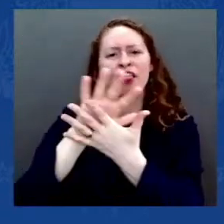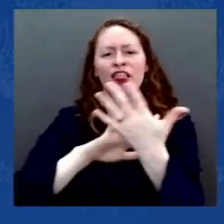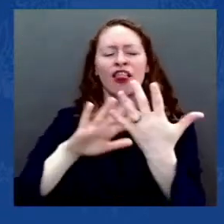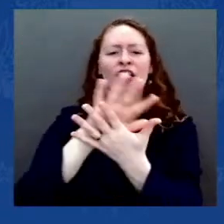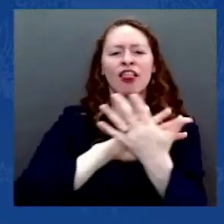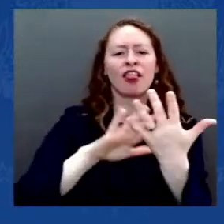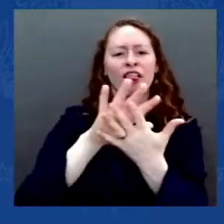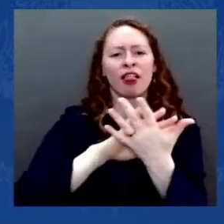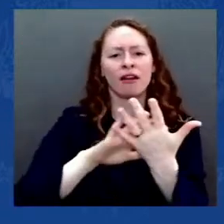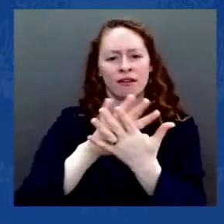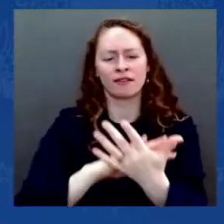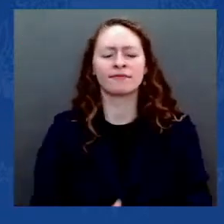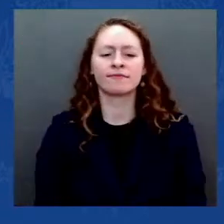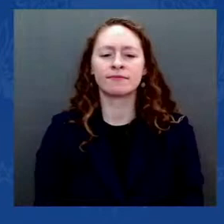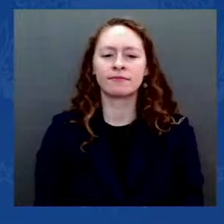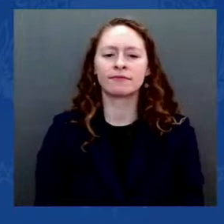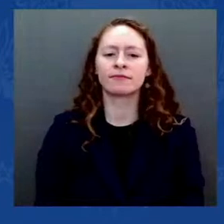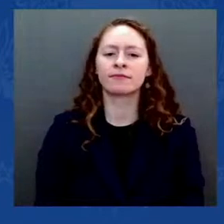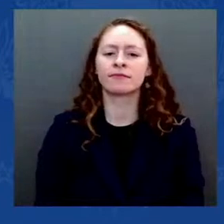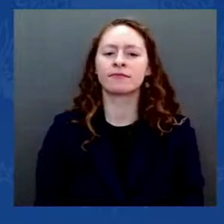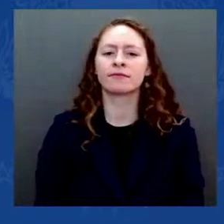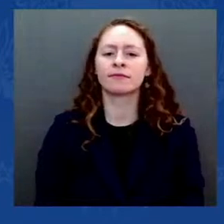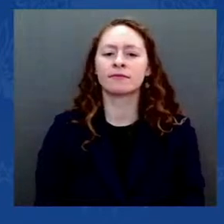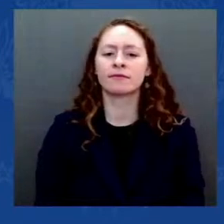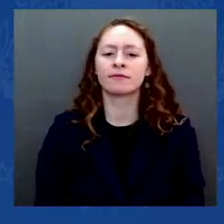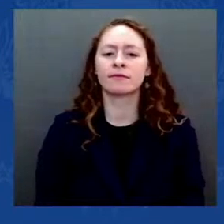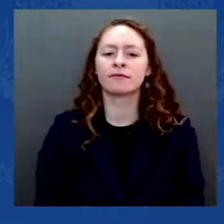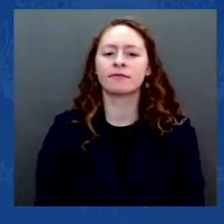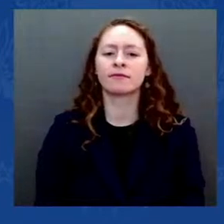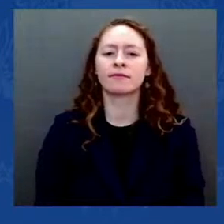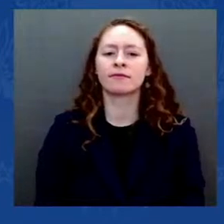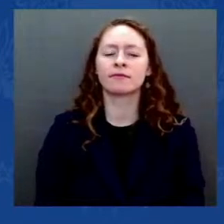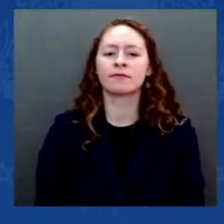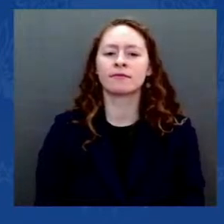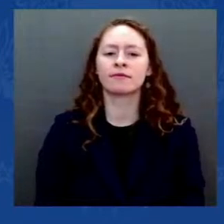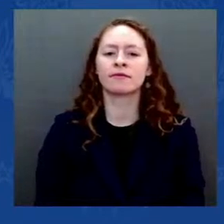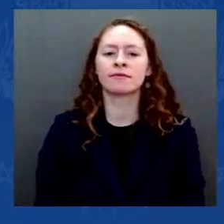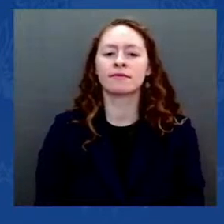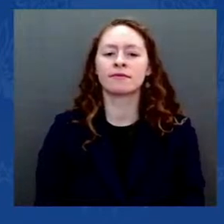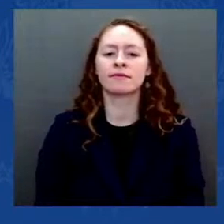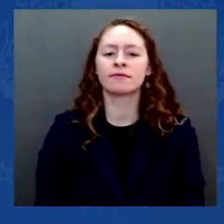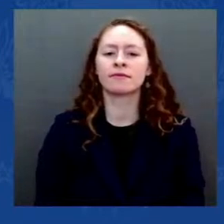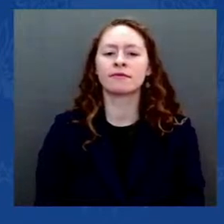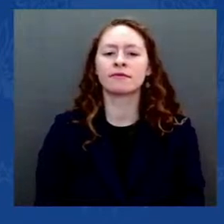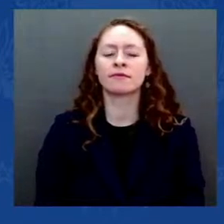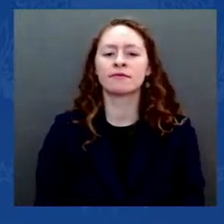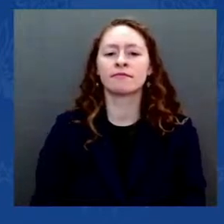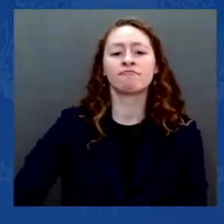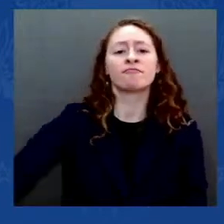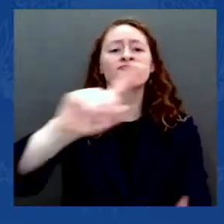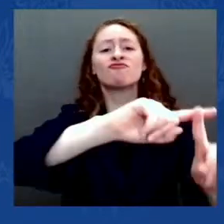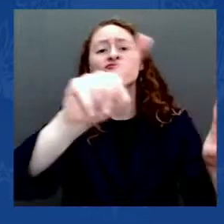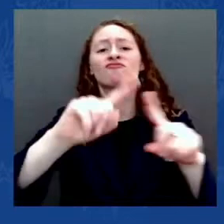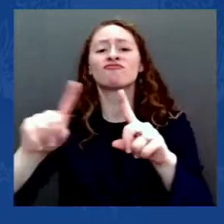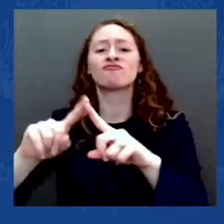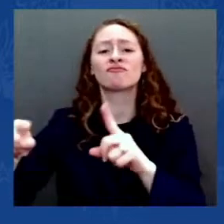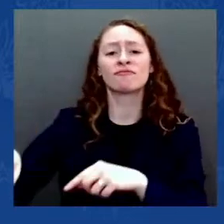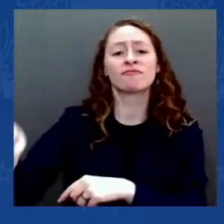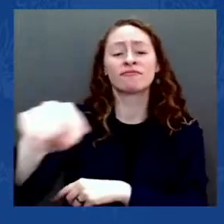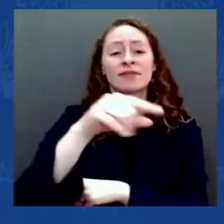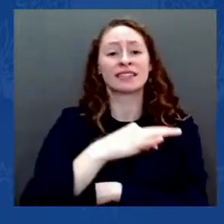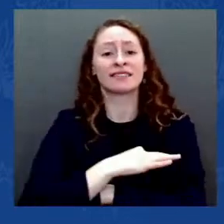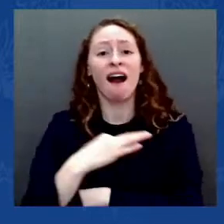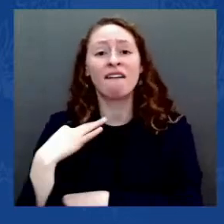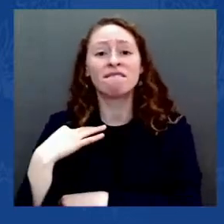Senators, representatives, staff, they finished their work the Constitution demanded. They honored their oath